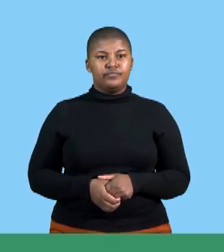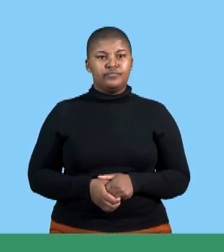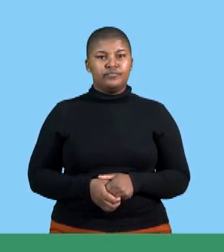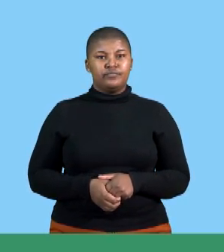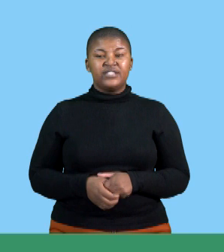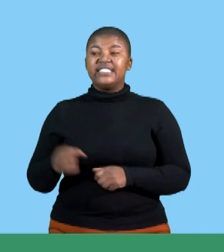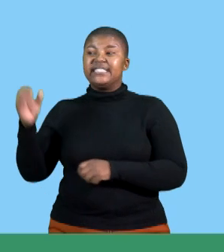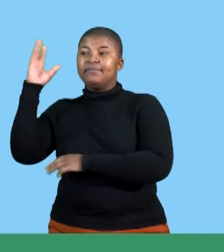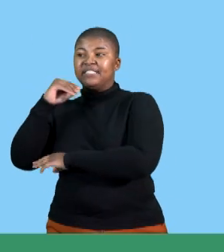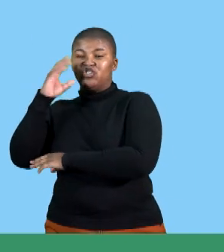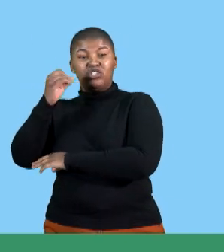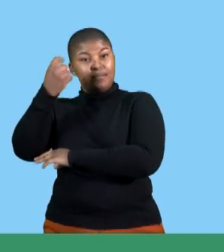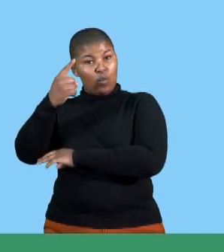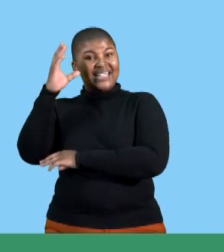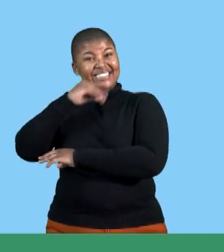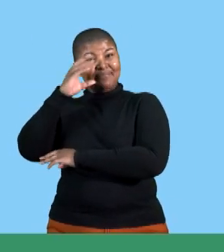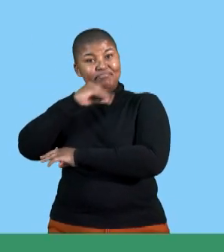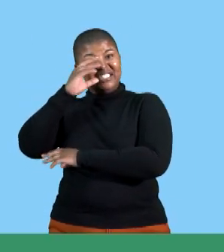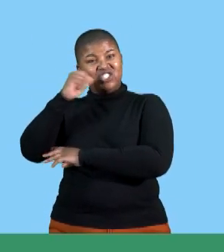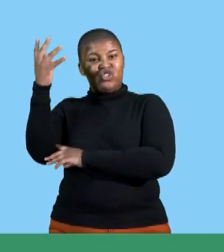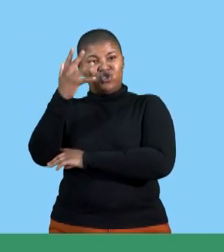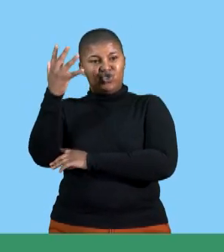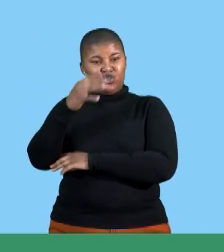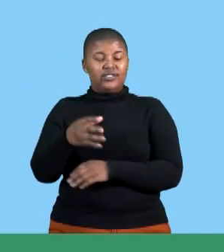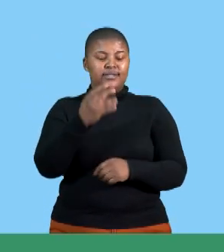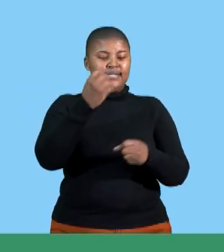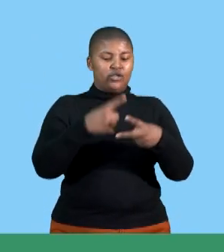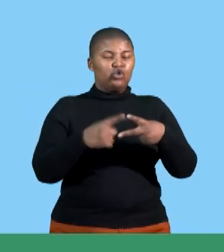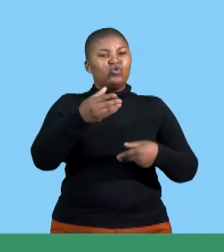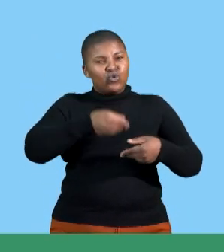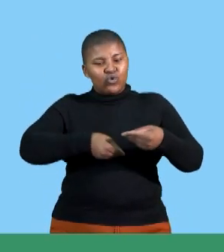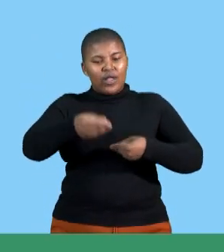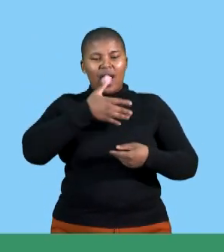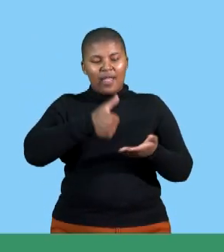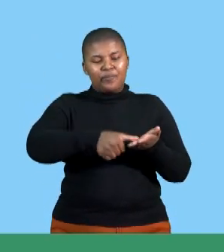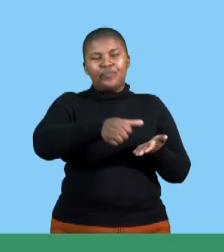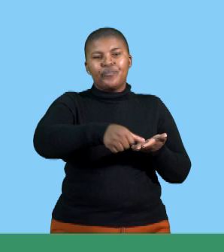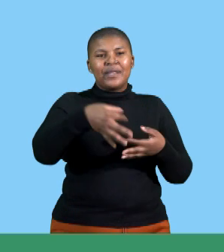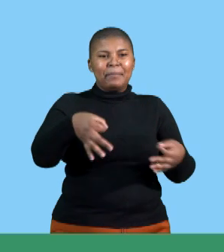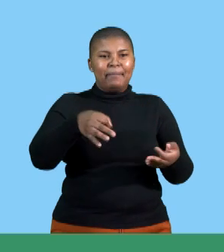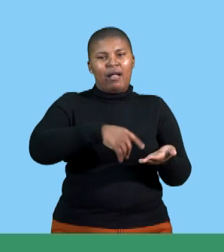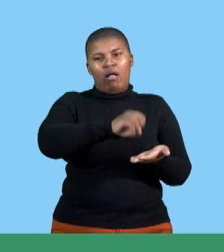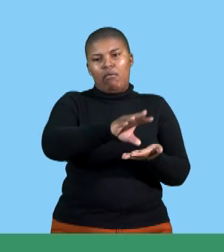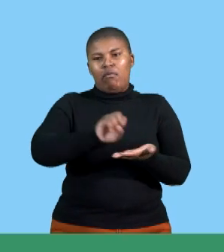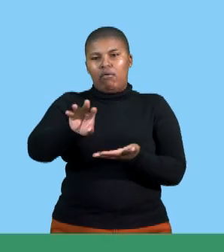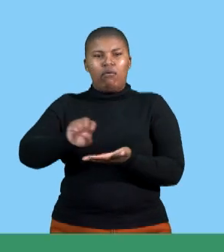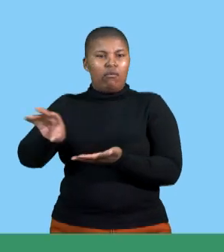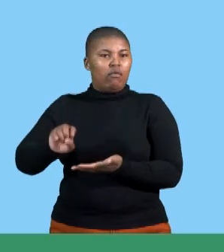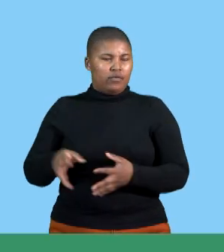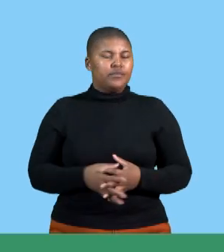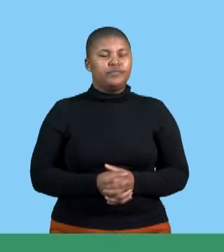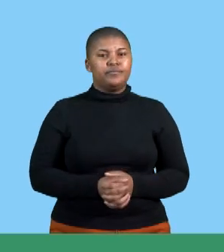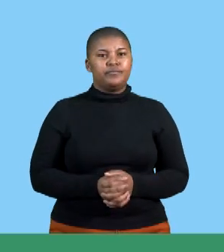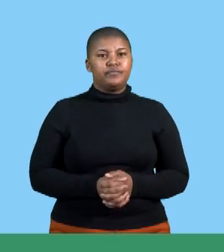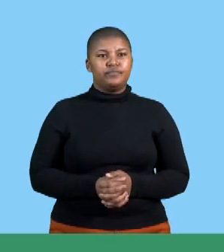is to divide through speech the question says identify whether the following statements represents verbal or non-verbal